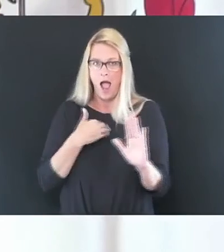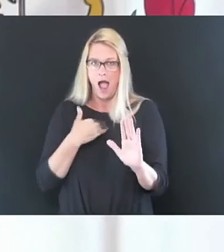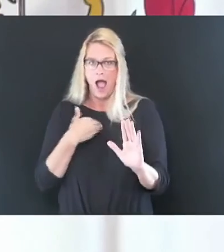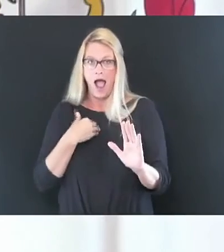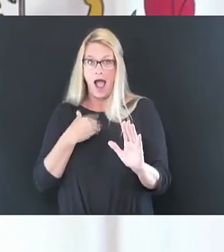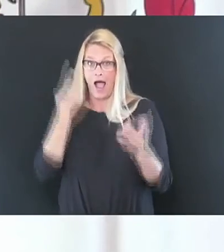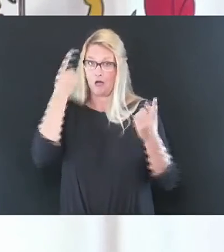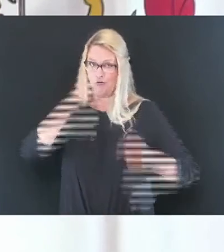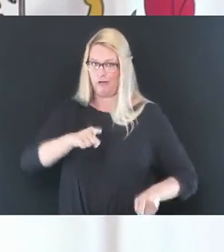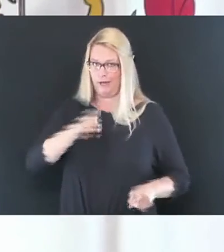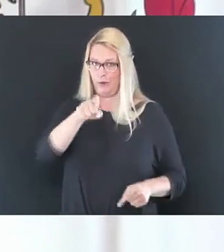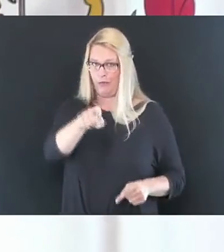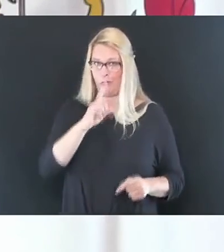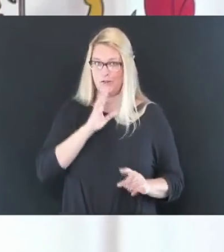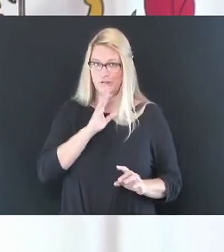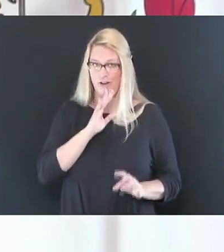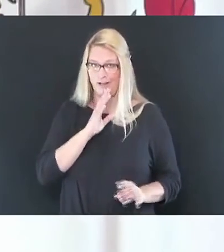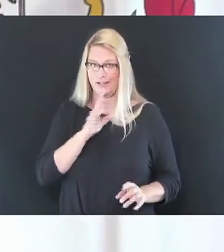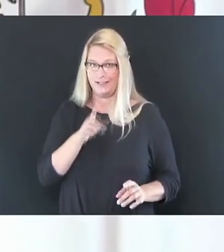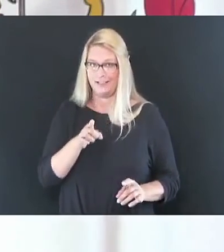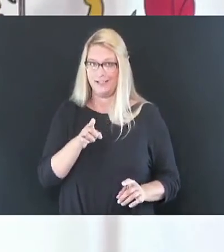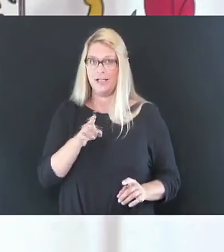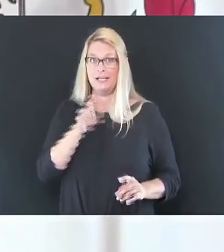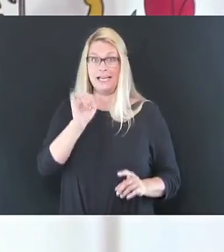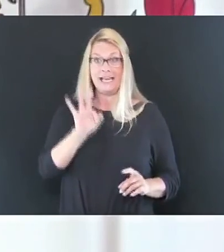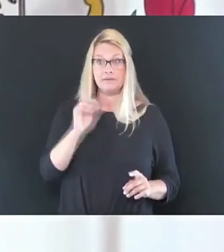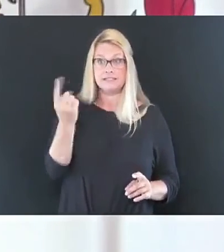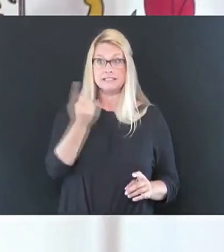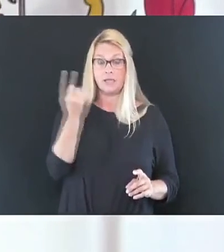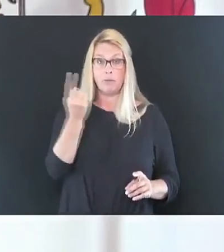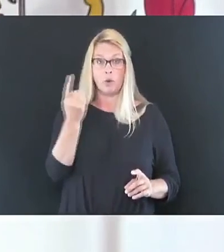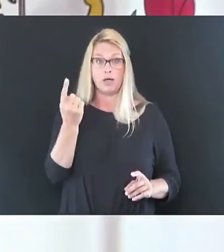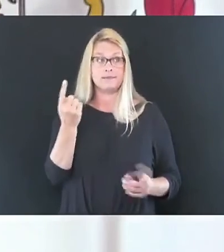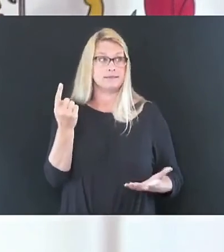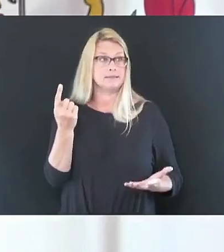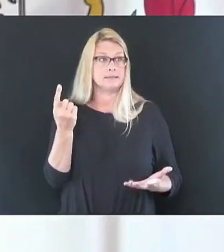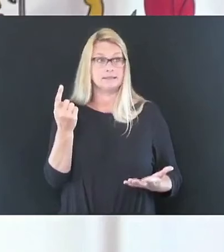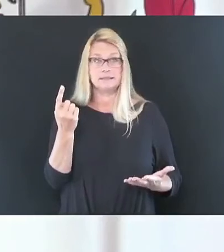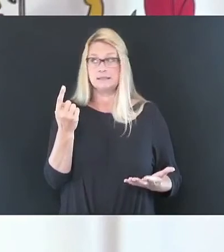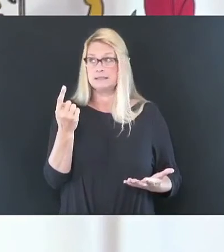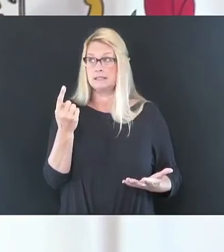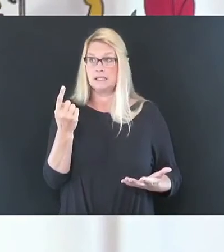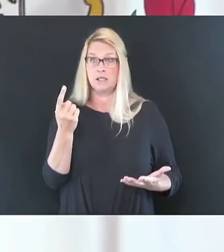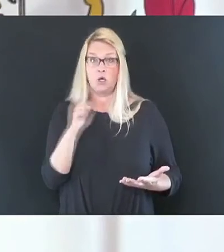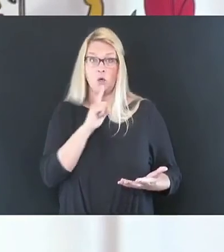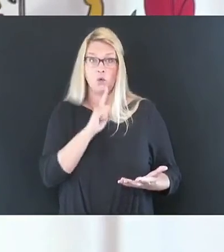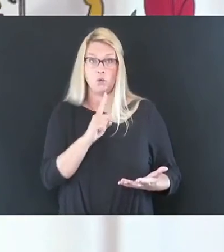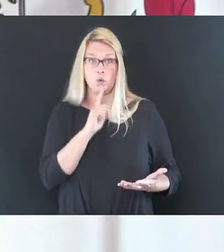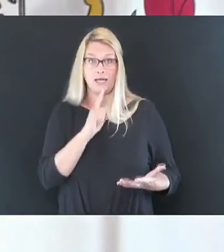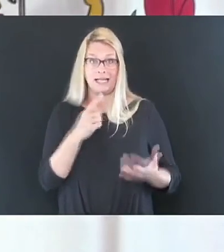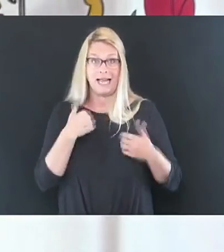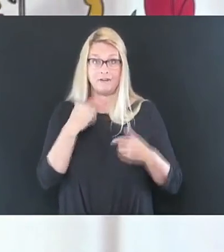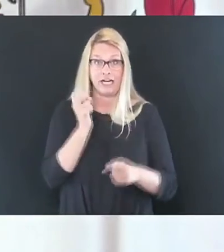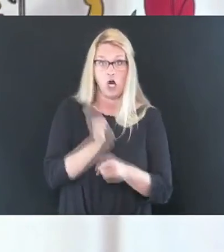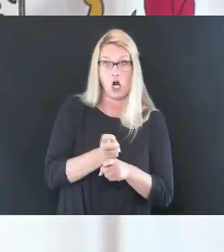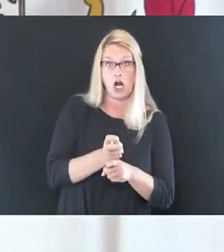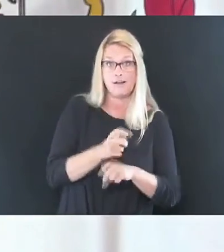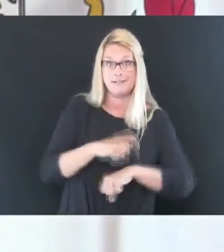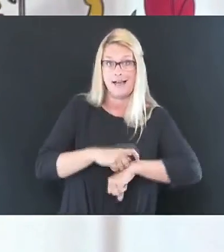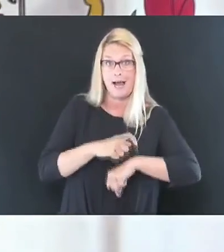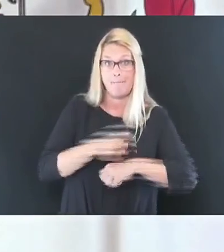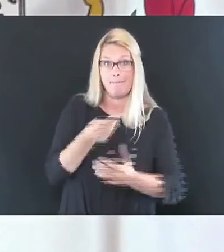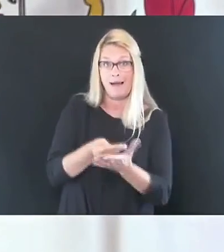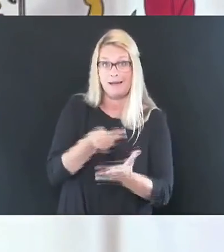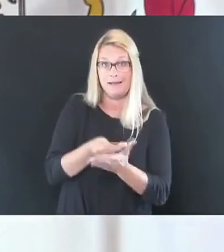concur, you know, if you've got someone that has, has, has really having a tough time and they